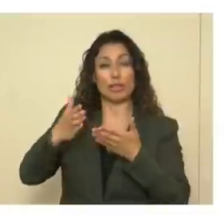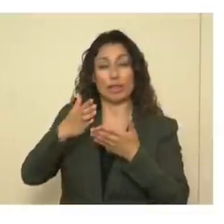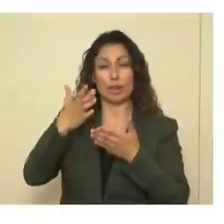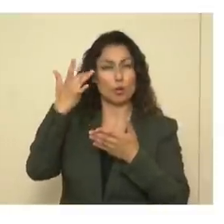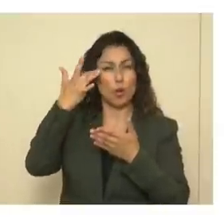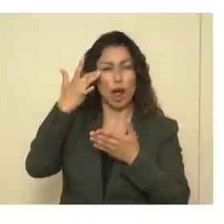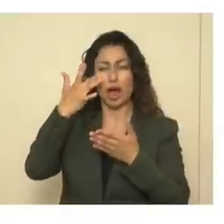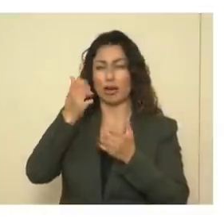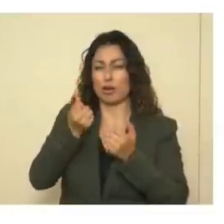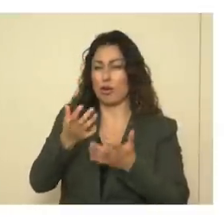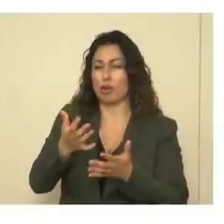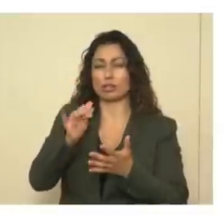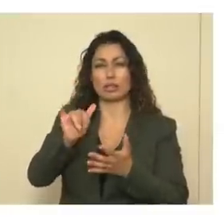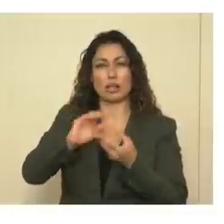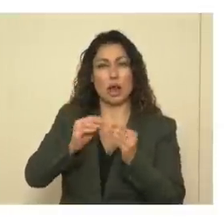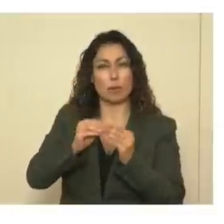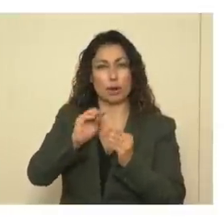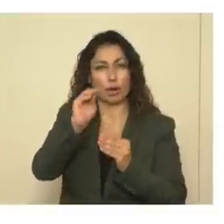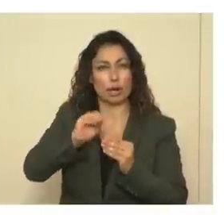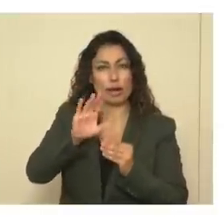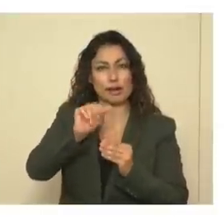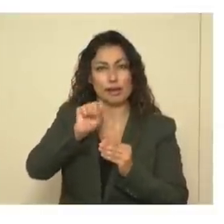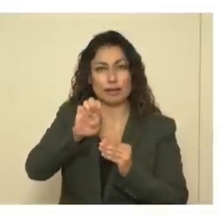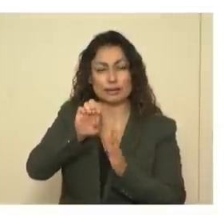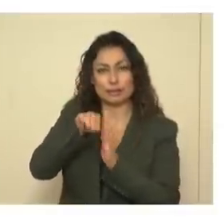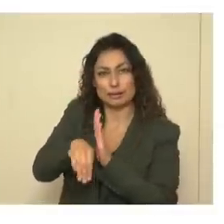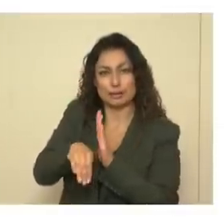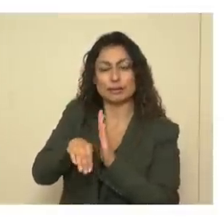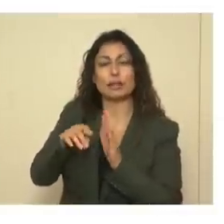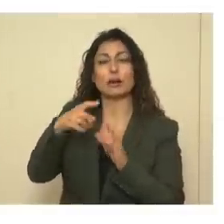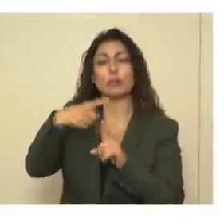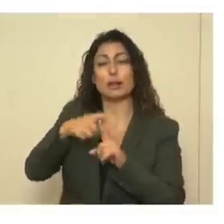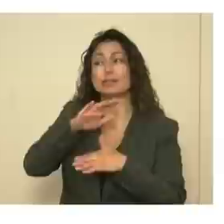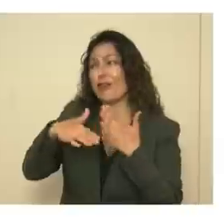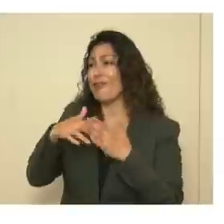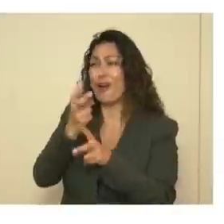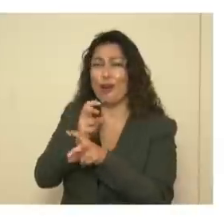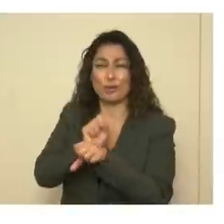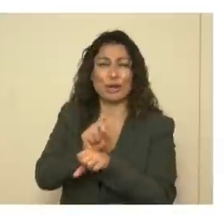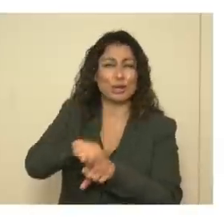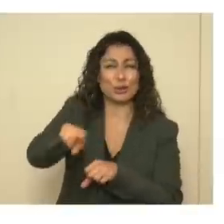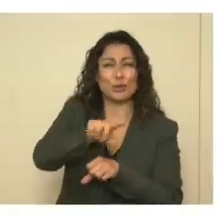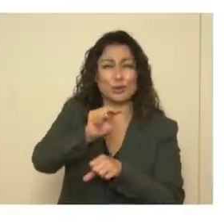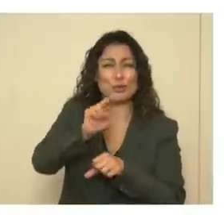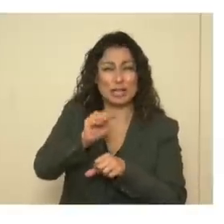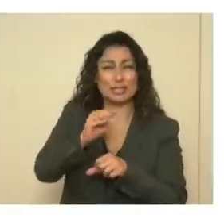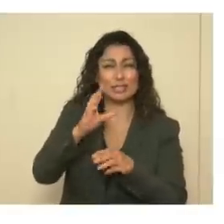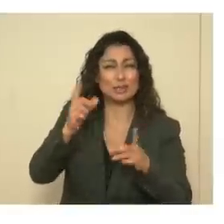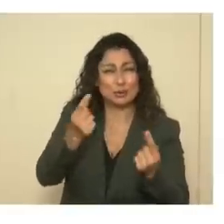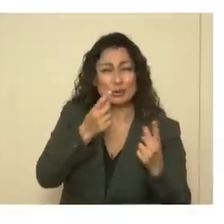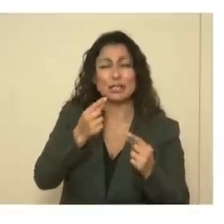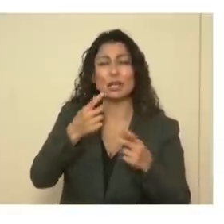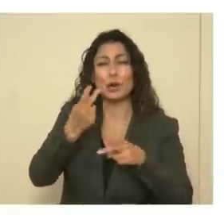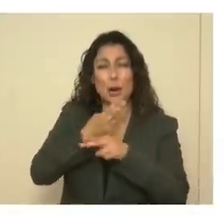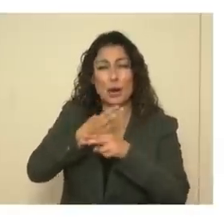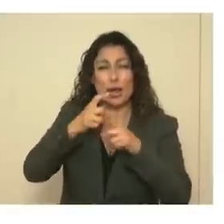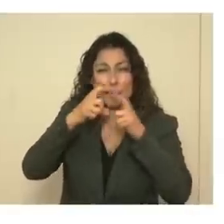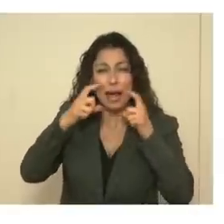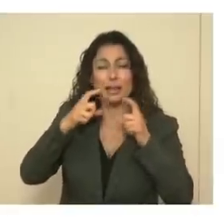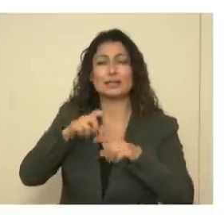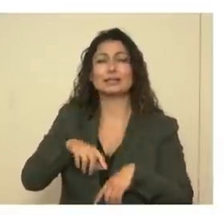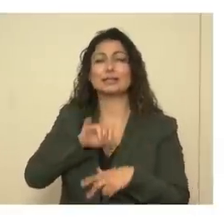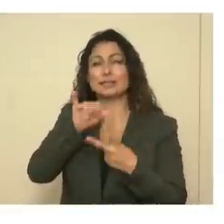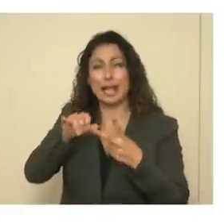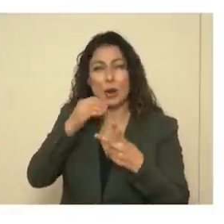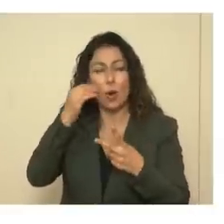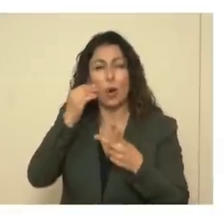in case counts that we're seeing now, in addition to all the hard work New Mexicans are doing, wearing masks, staying at home, staying six feet away